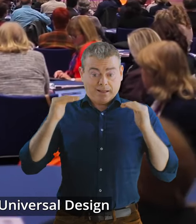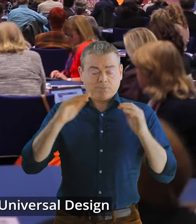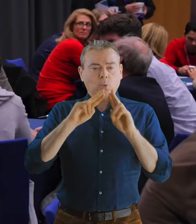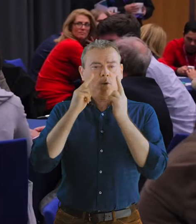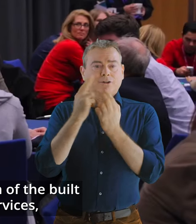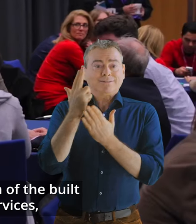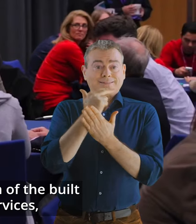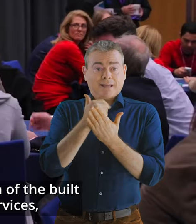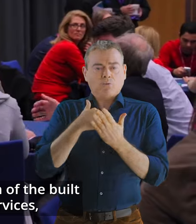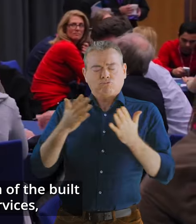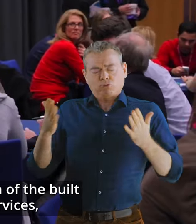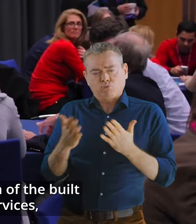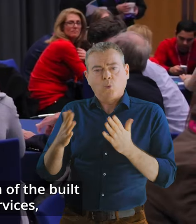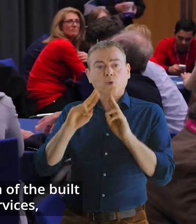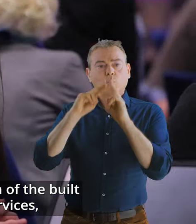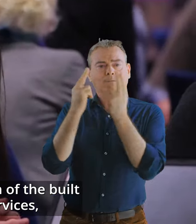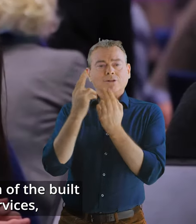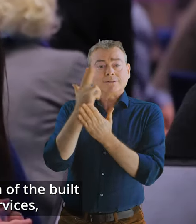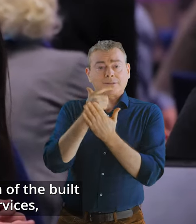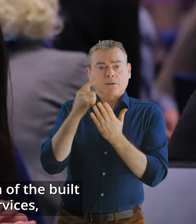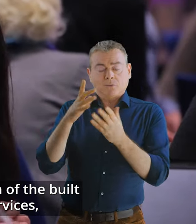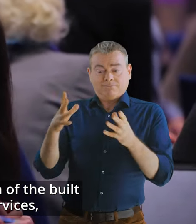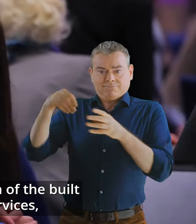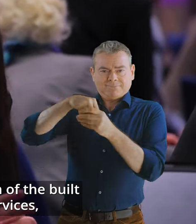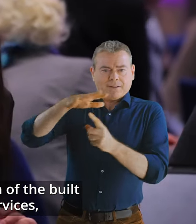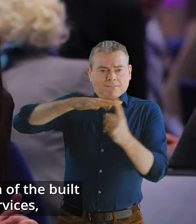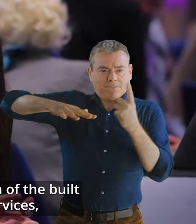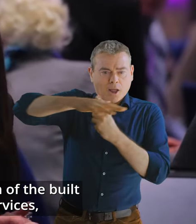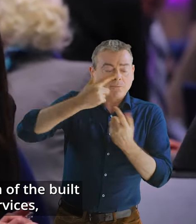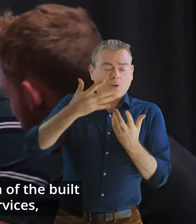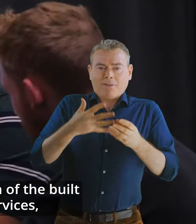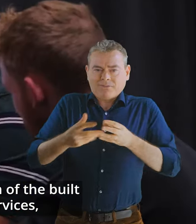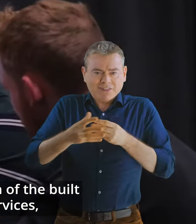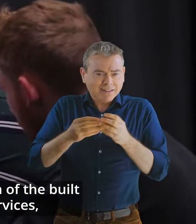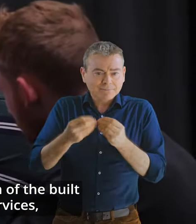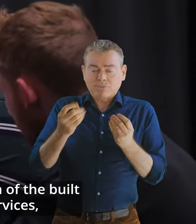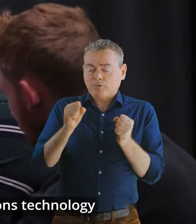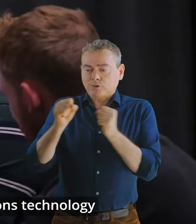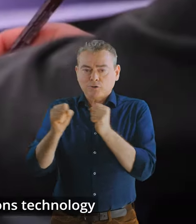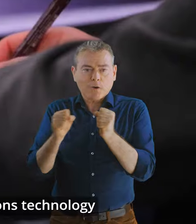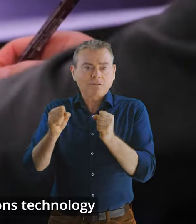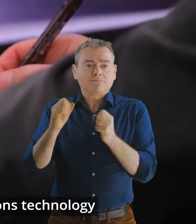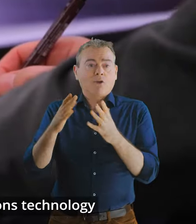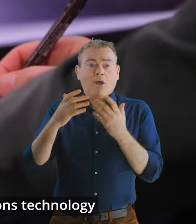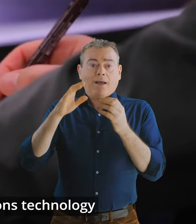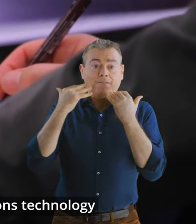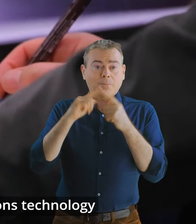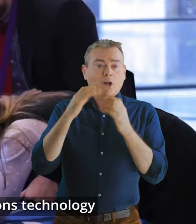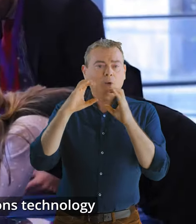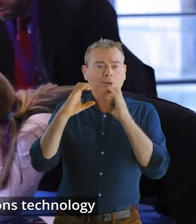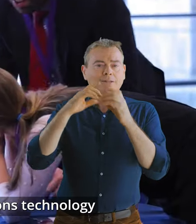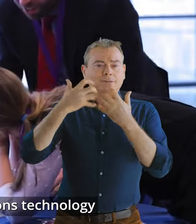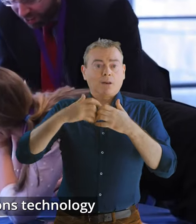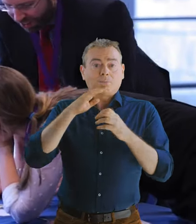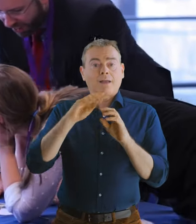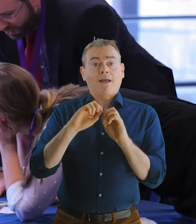Design we promote the universal design of the built environment, products, services and information and communications